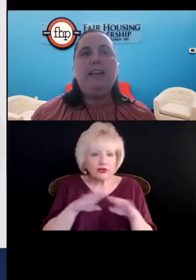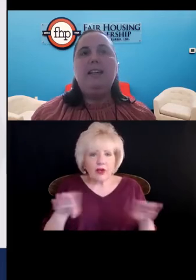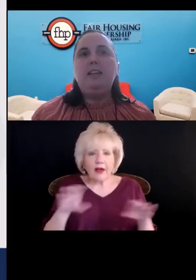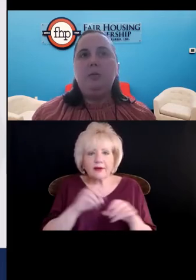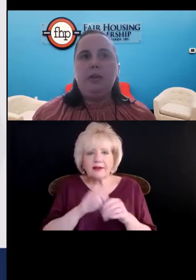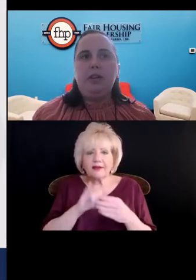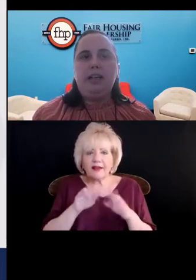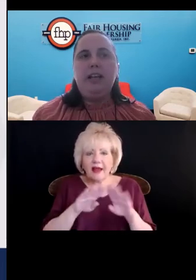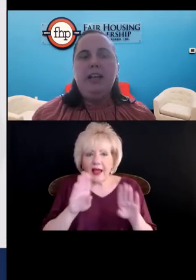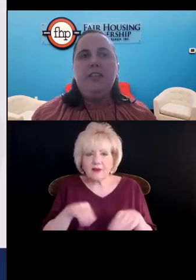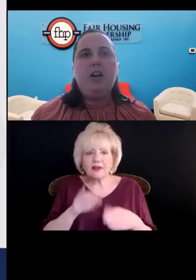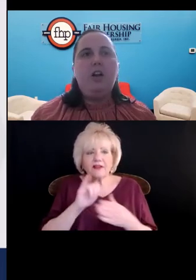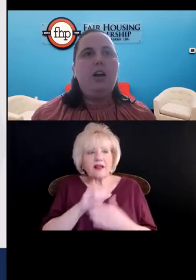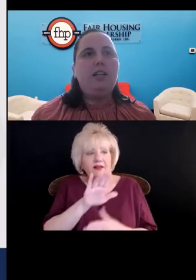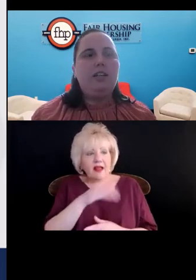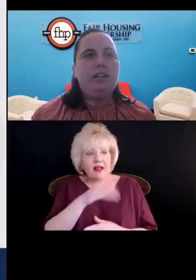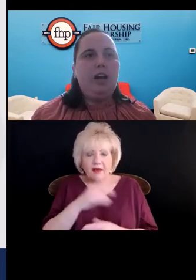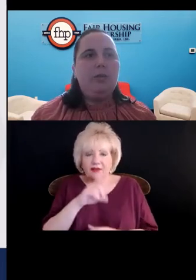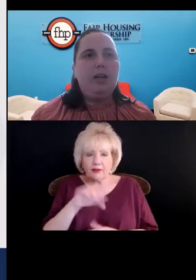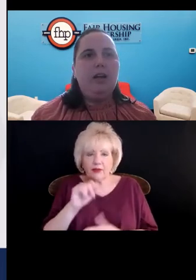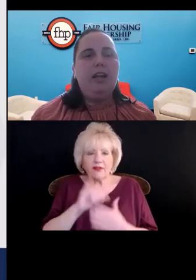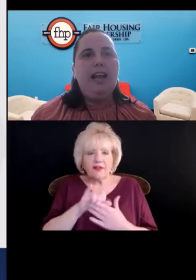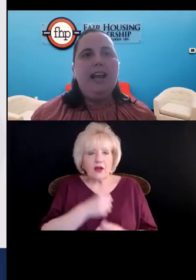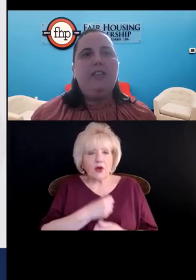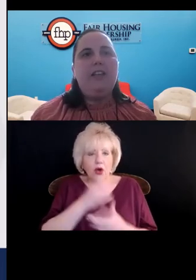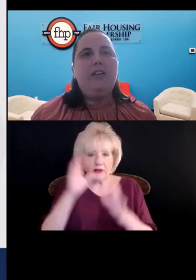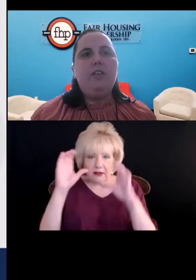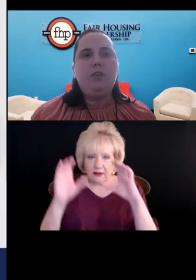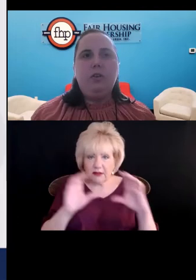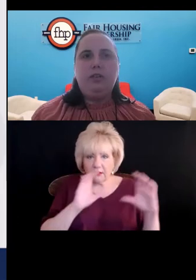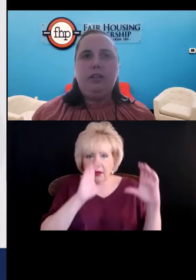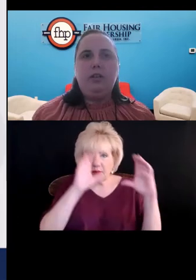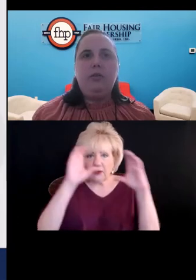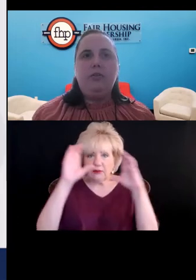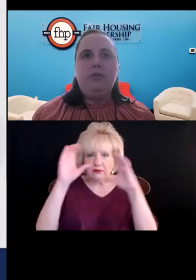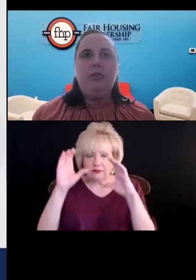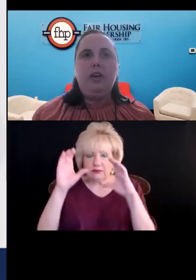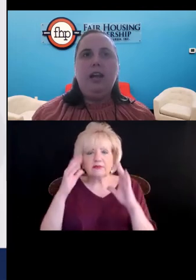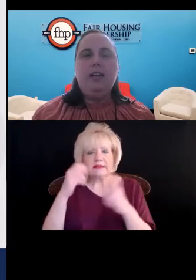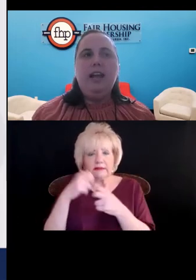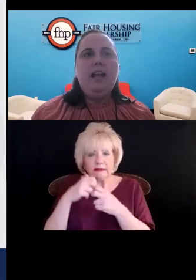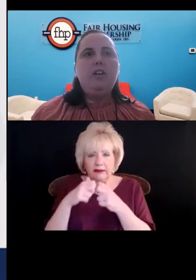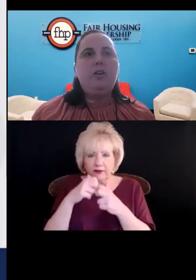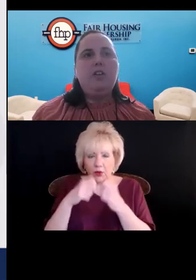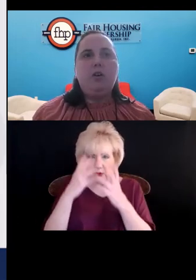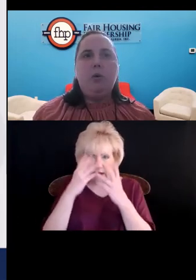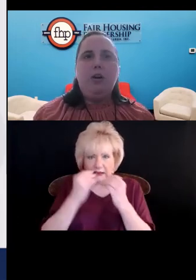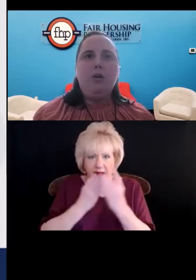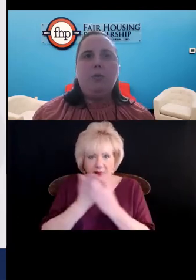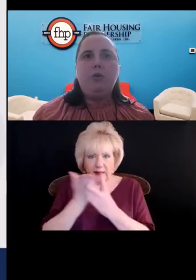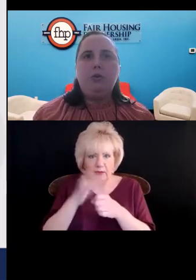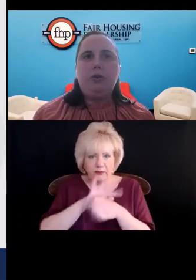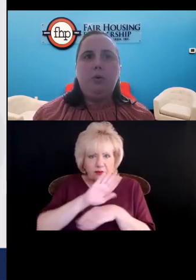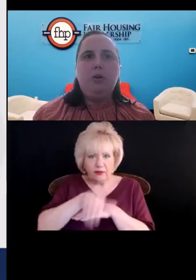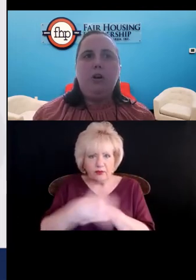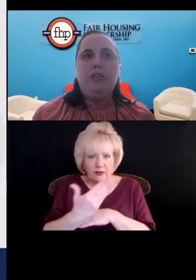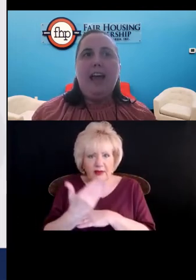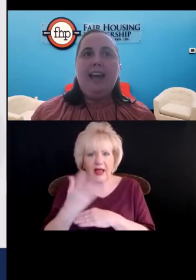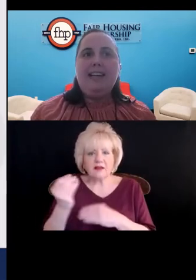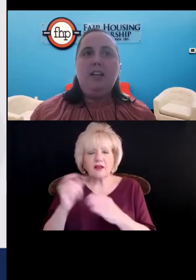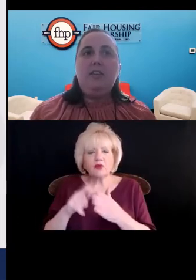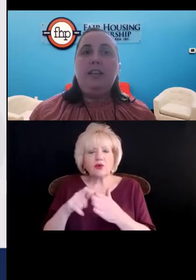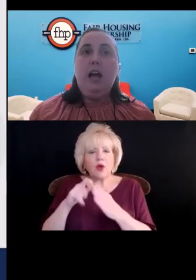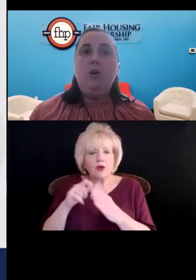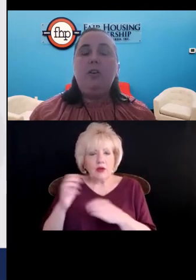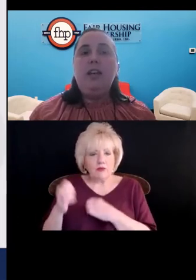spouse has a disability that causes insomnia and they have difficulty sleeping through the night and so they require an emotional support vote.